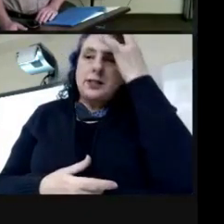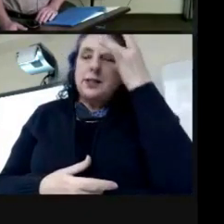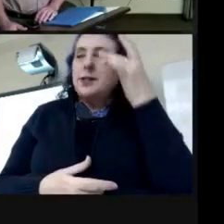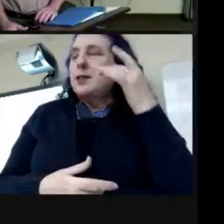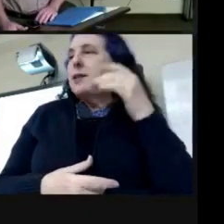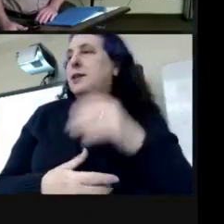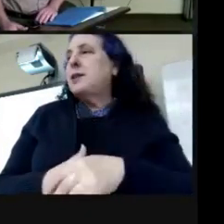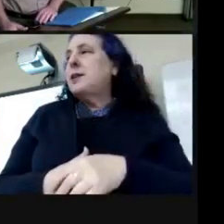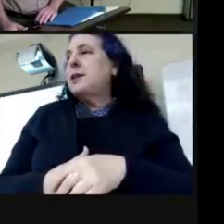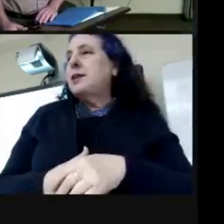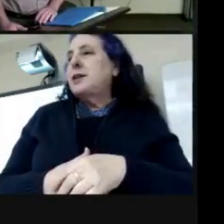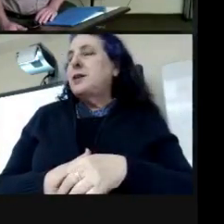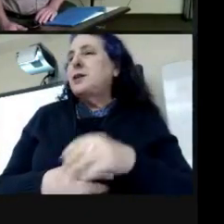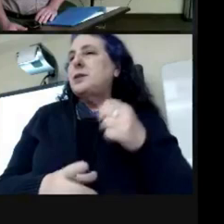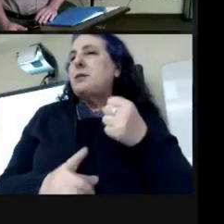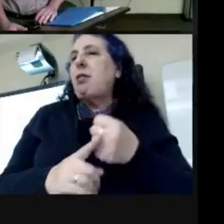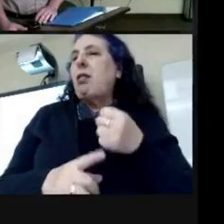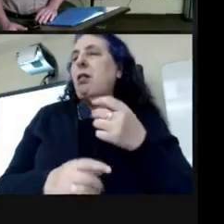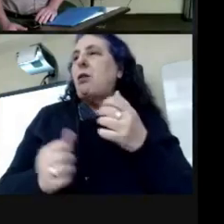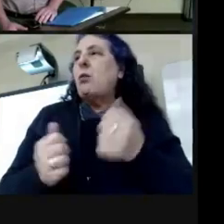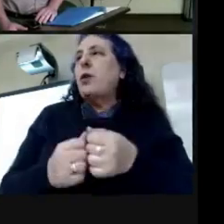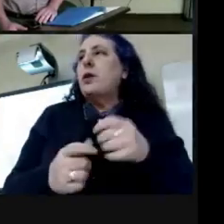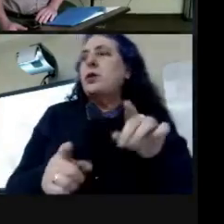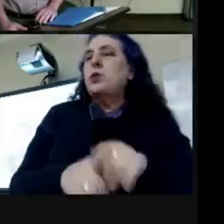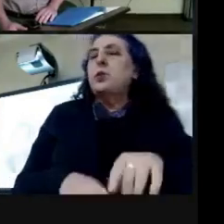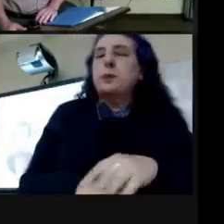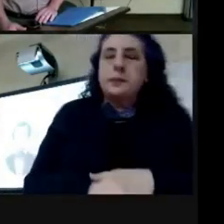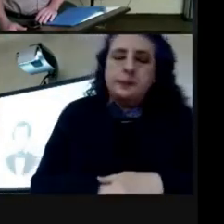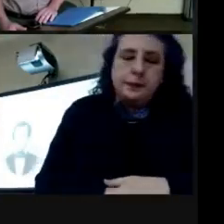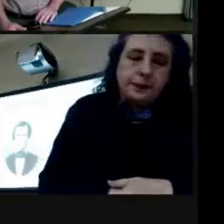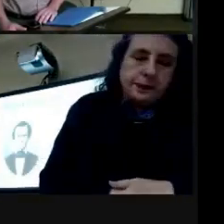with, too. Right, right. Well, yeah, that's true.